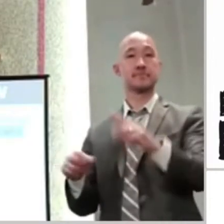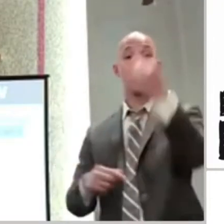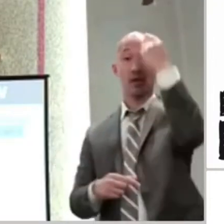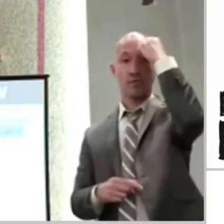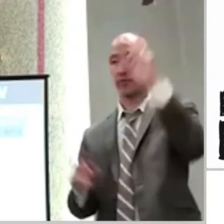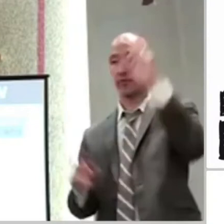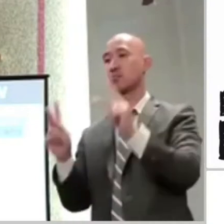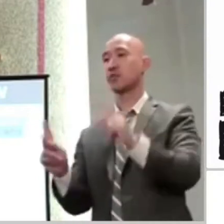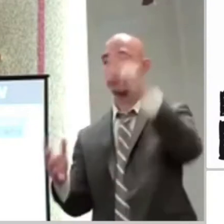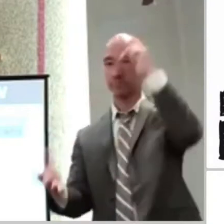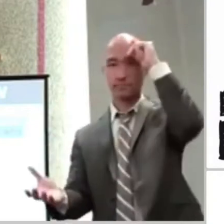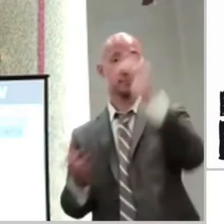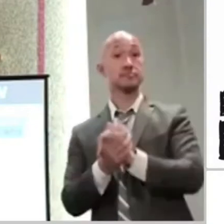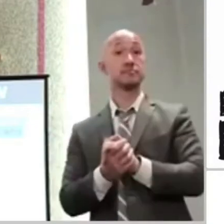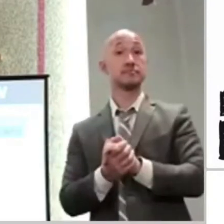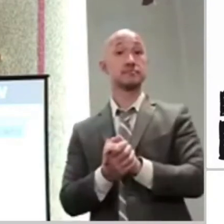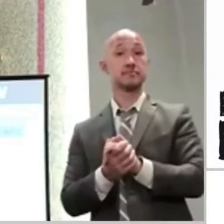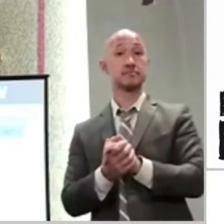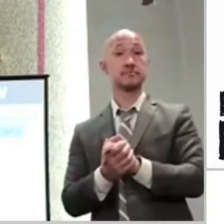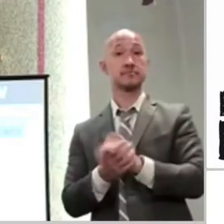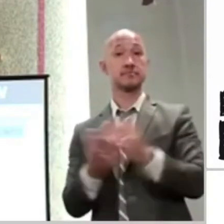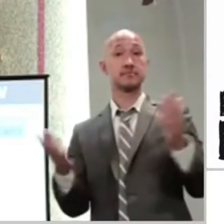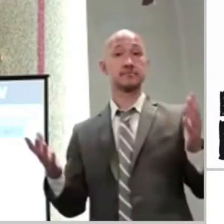who believes. Amen.